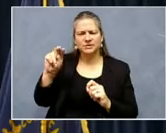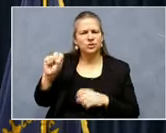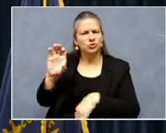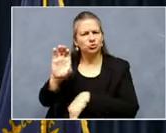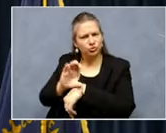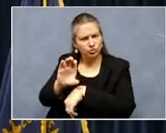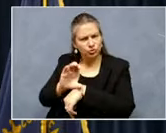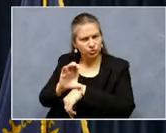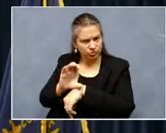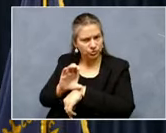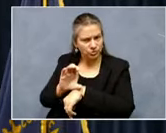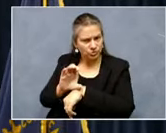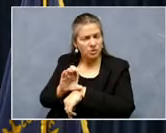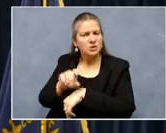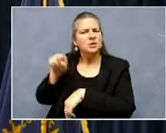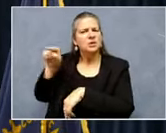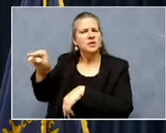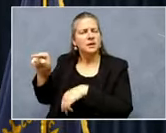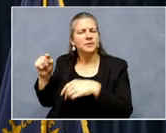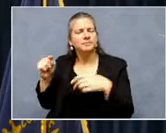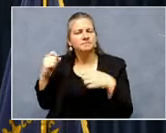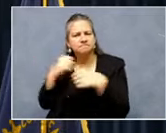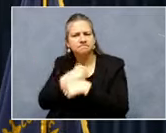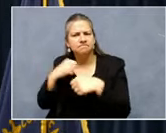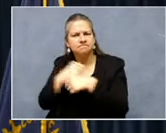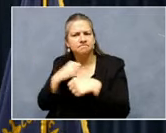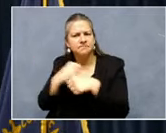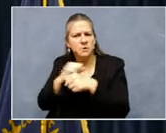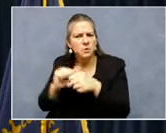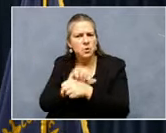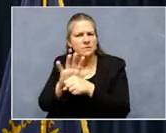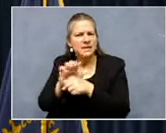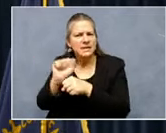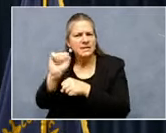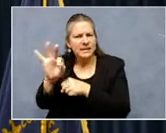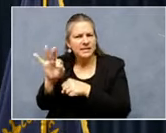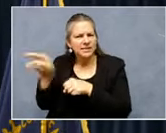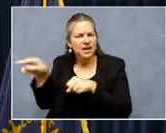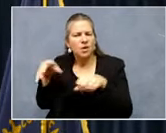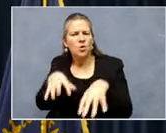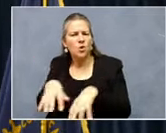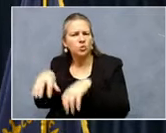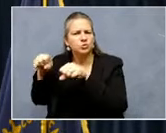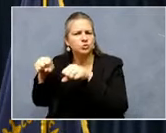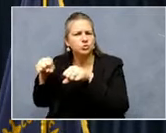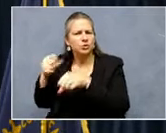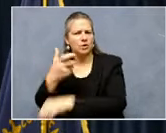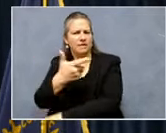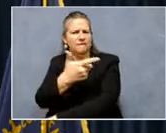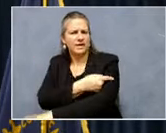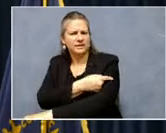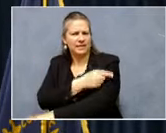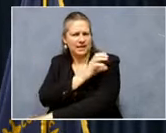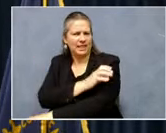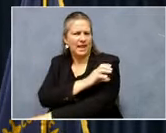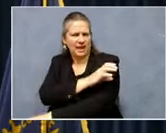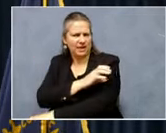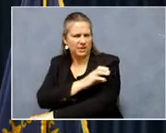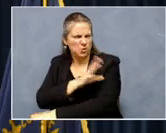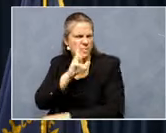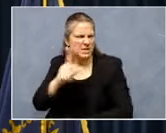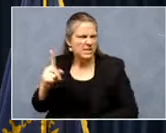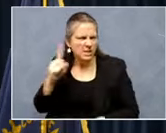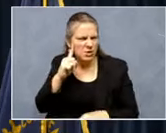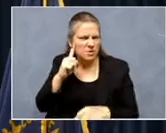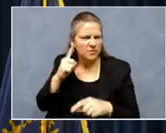the war on COVID-19 by hosting multiple vaccine clinics. But I believe, uh, you're going to hear about one in Louisville